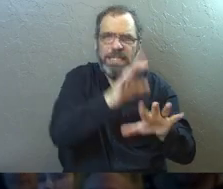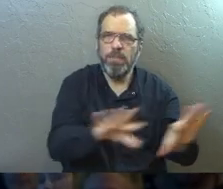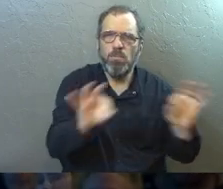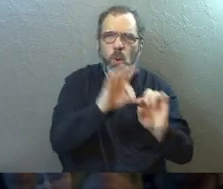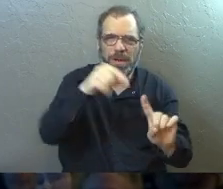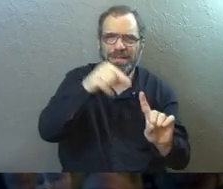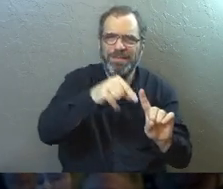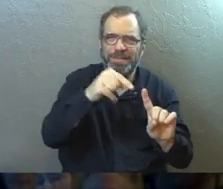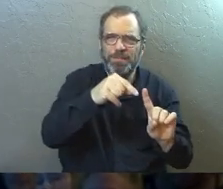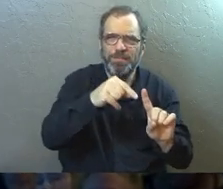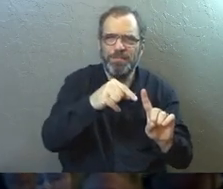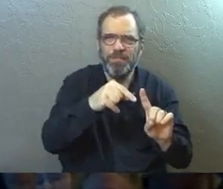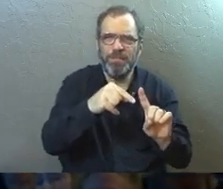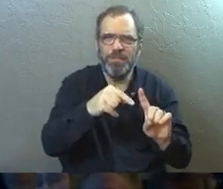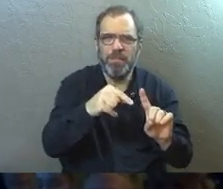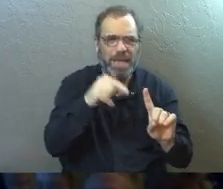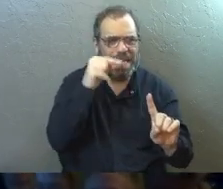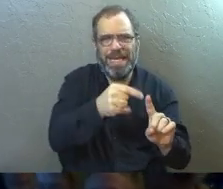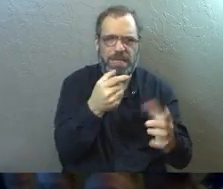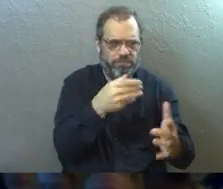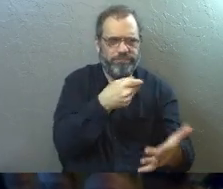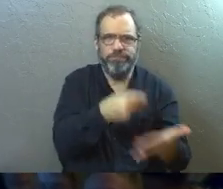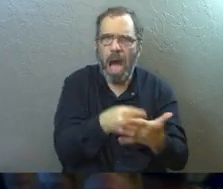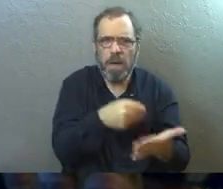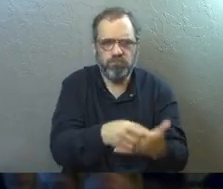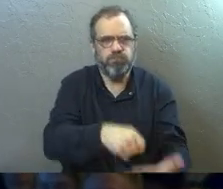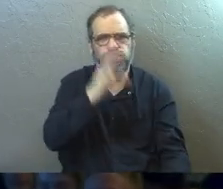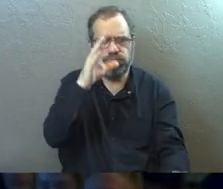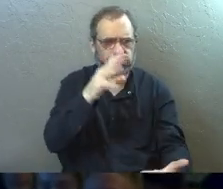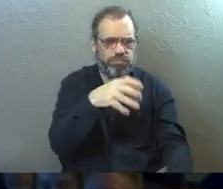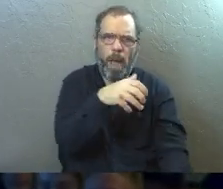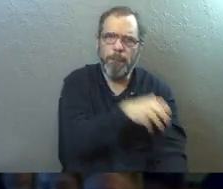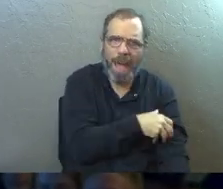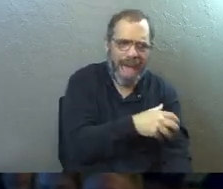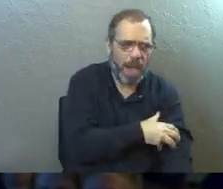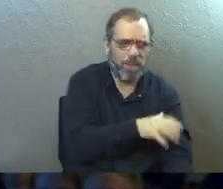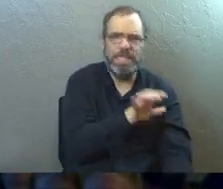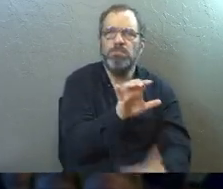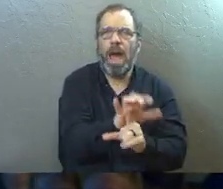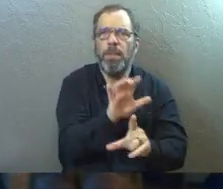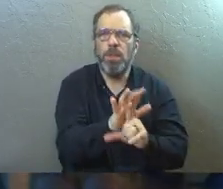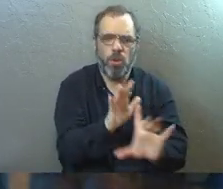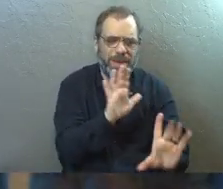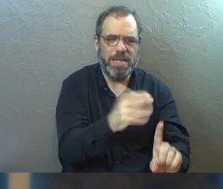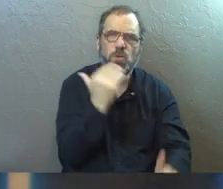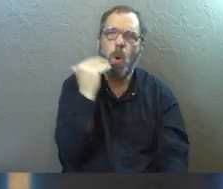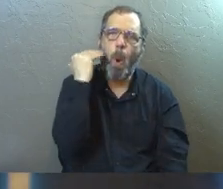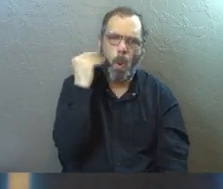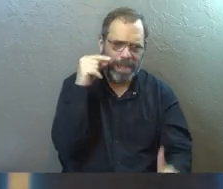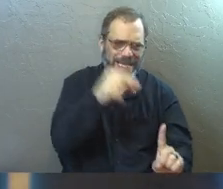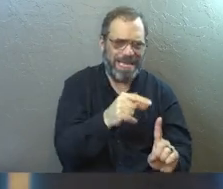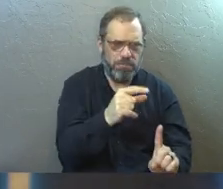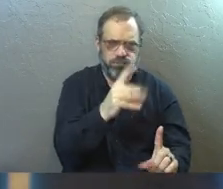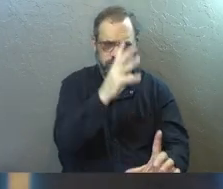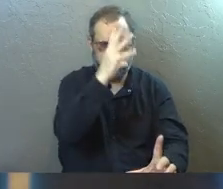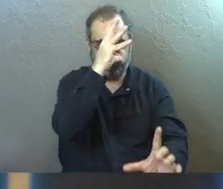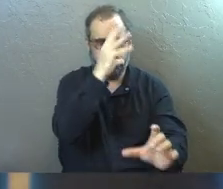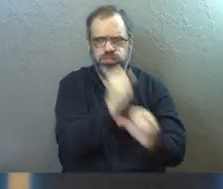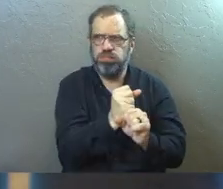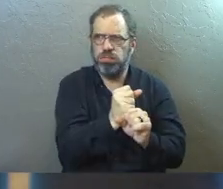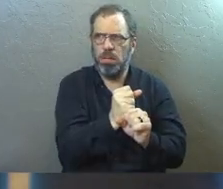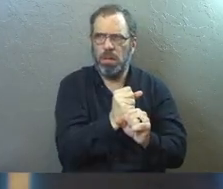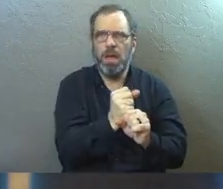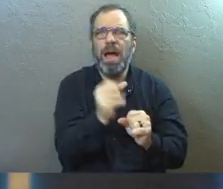guy. He's wealthy. He has power. He's popular in his home country. He's highly trusted. How